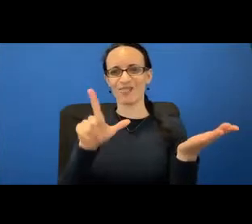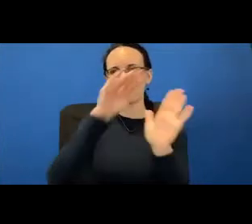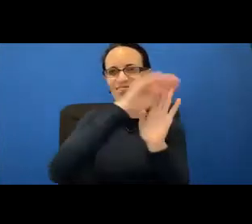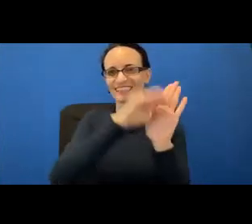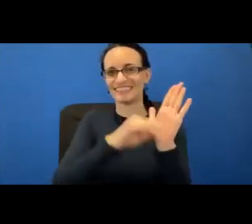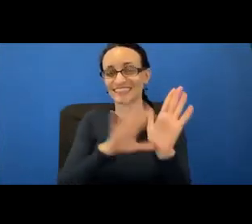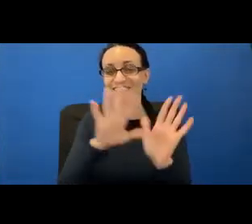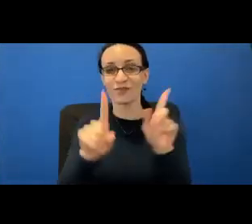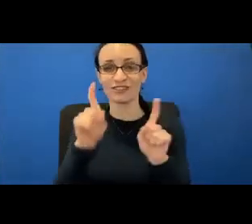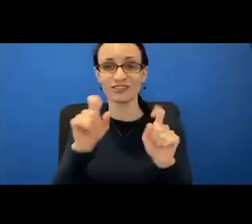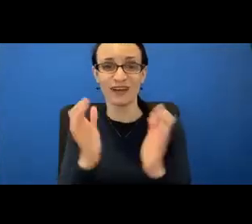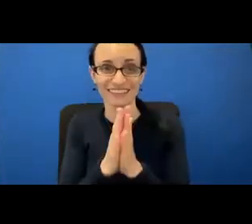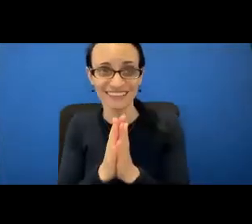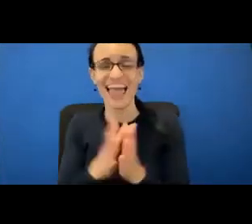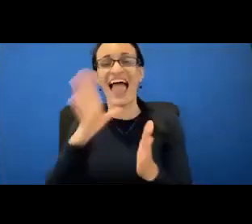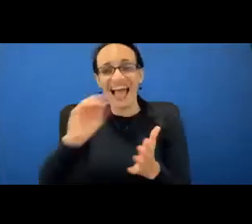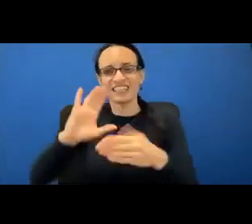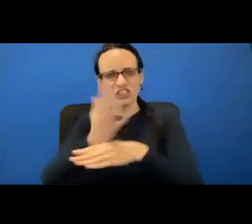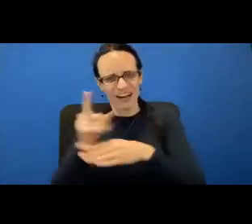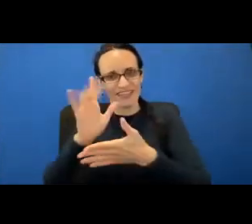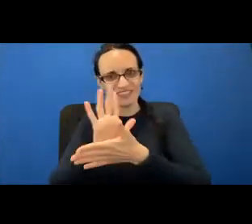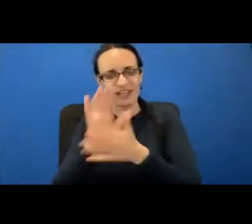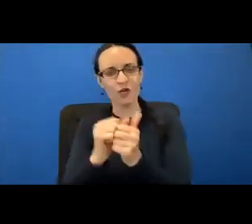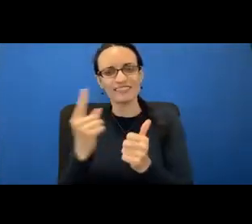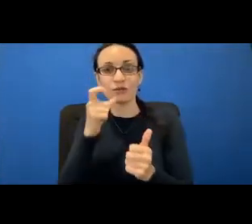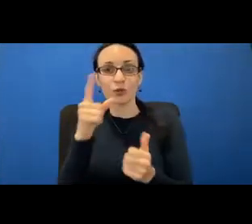Lastly, share this video with someone you love.